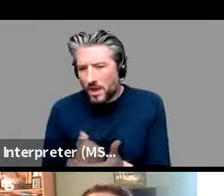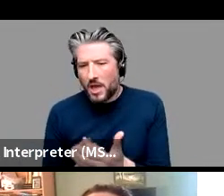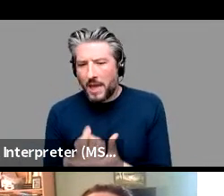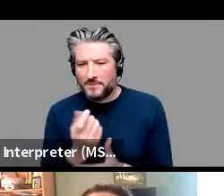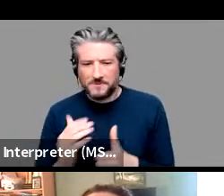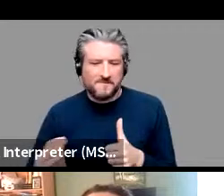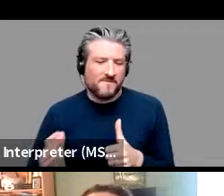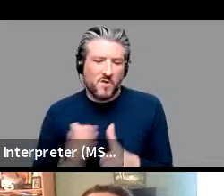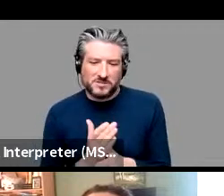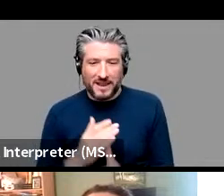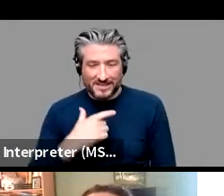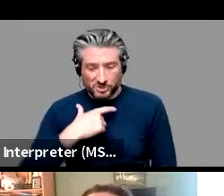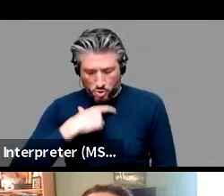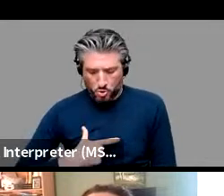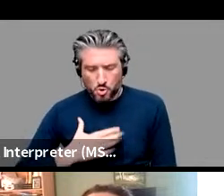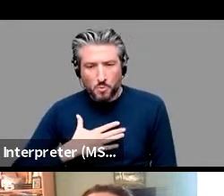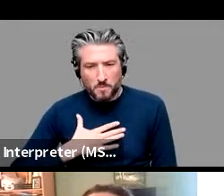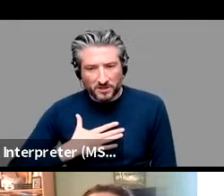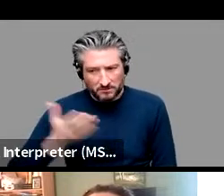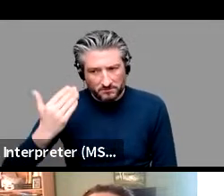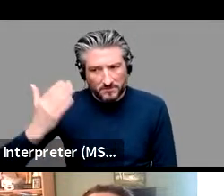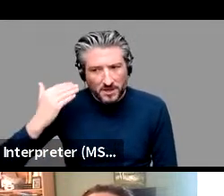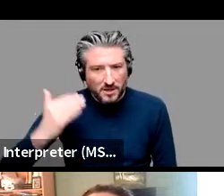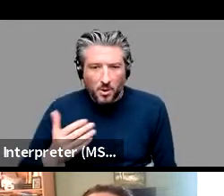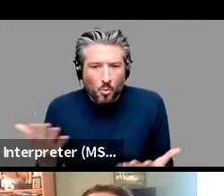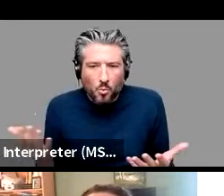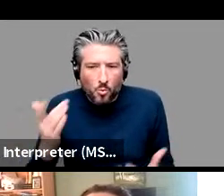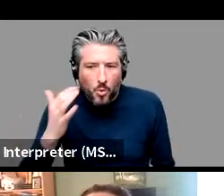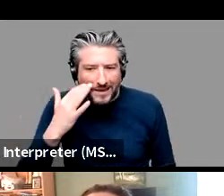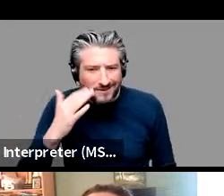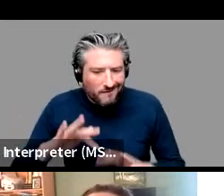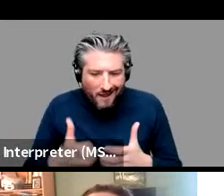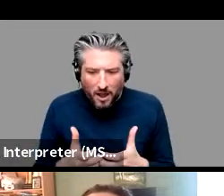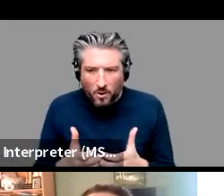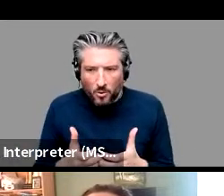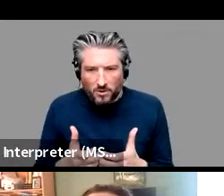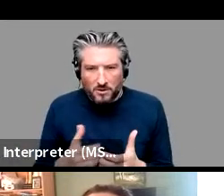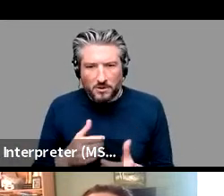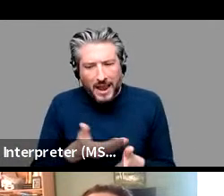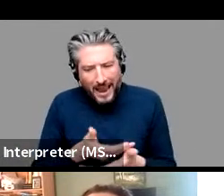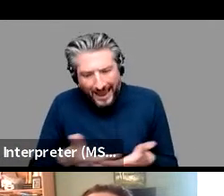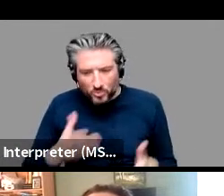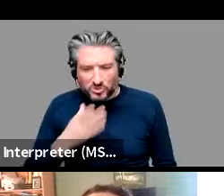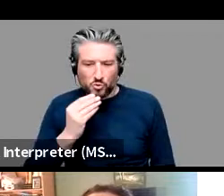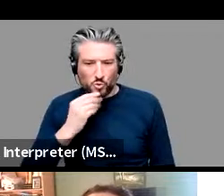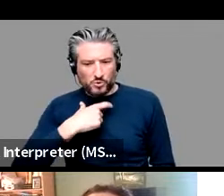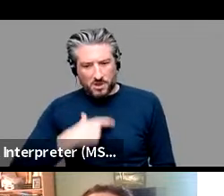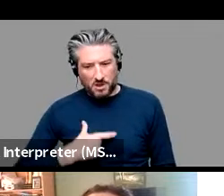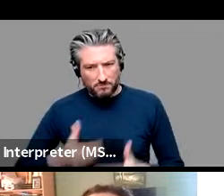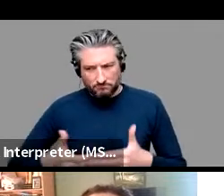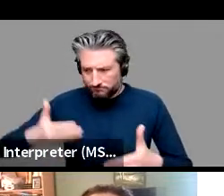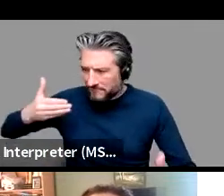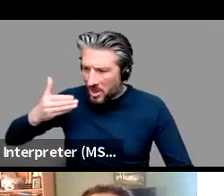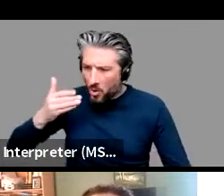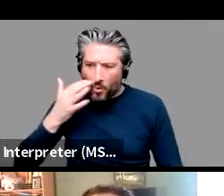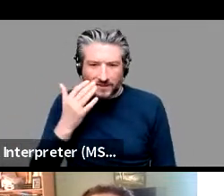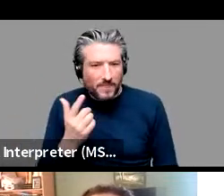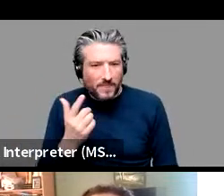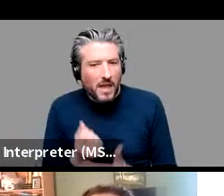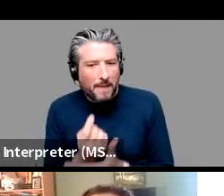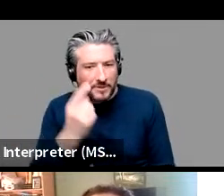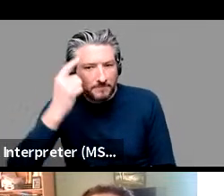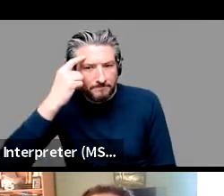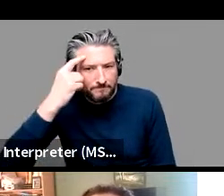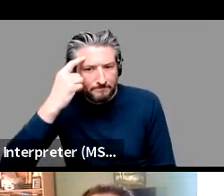in in in human in in user language language users so that's the problem where we like to to stay